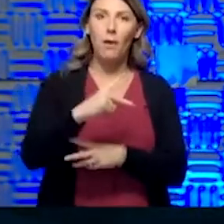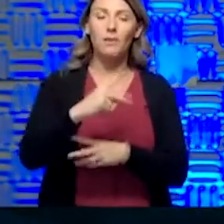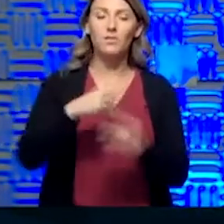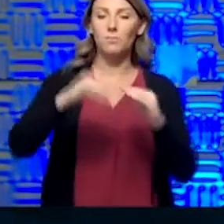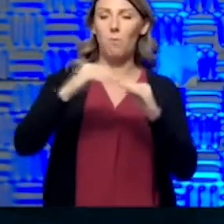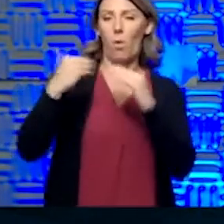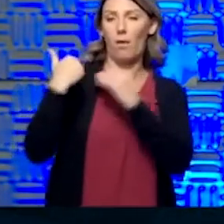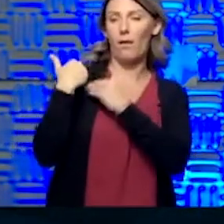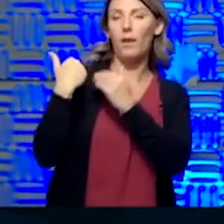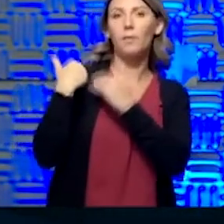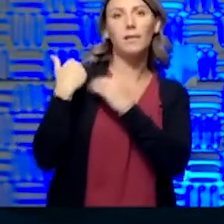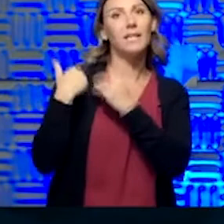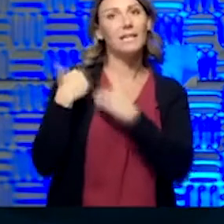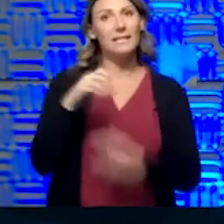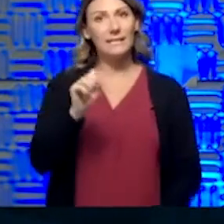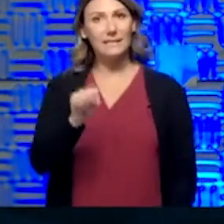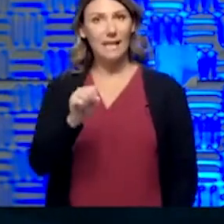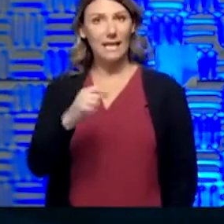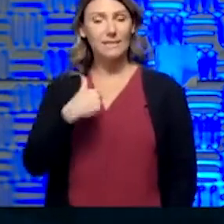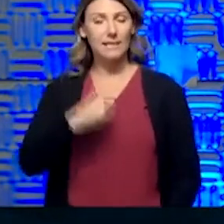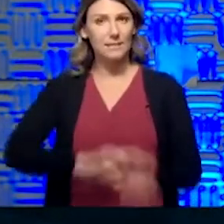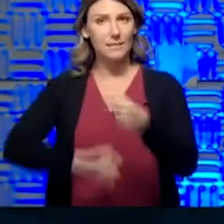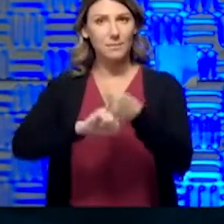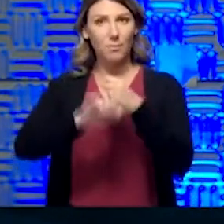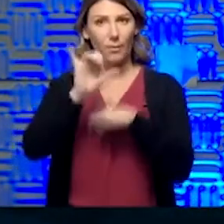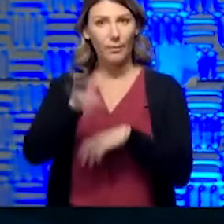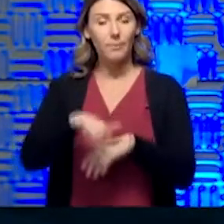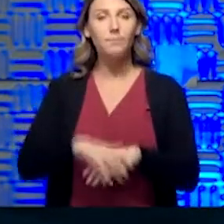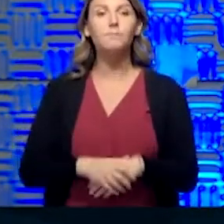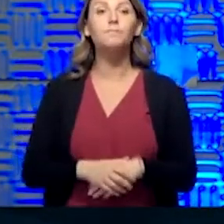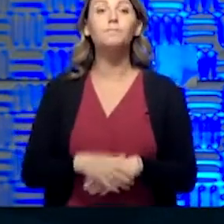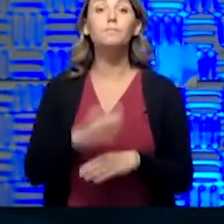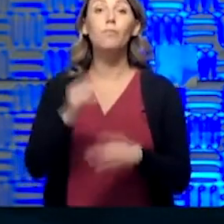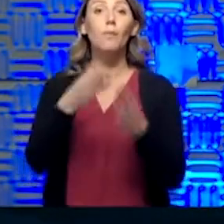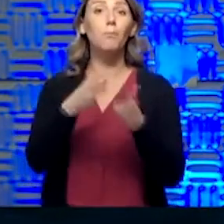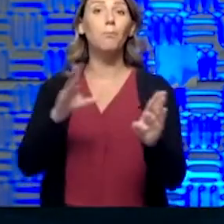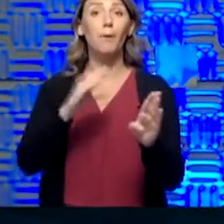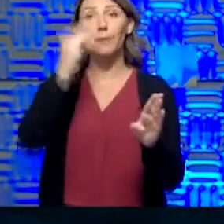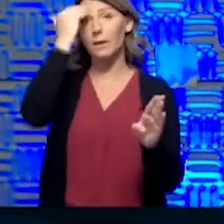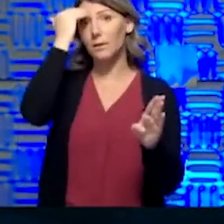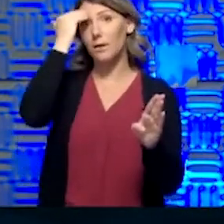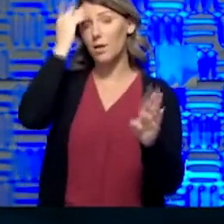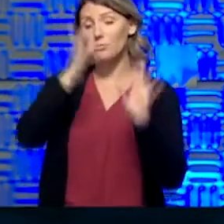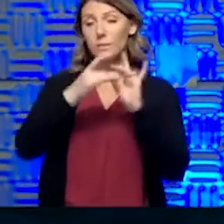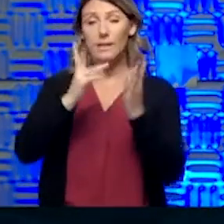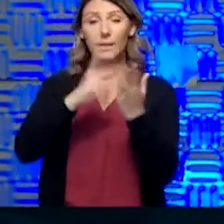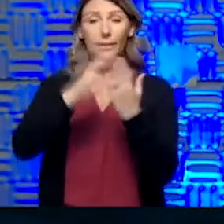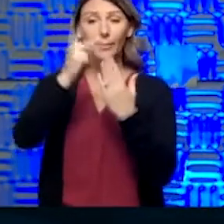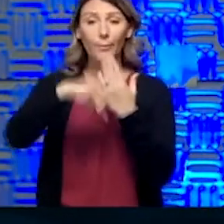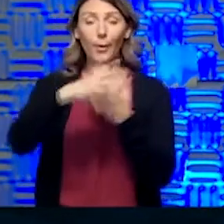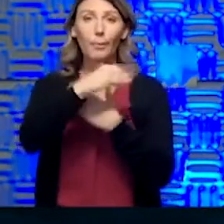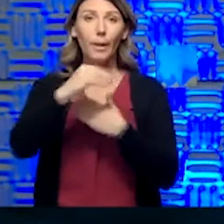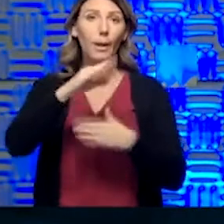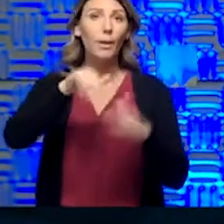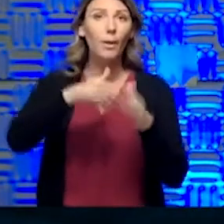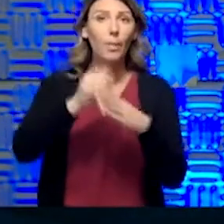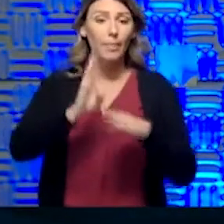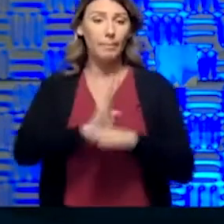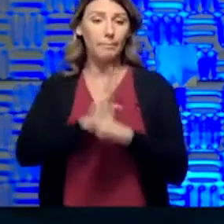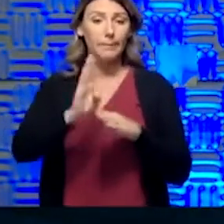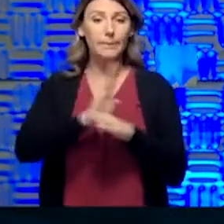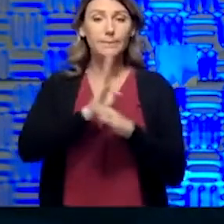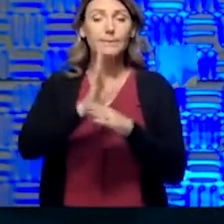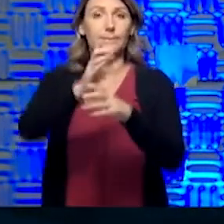is certainly something I support, and public knowledge of the program and its recipients is beneficial.